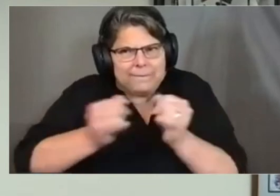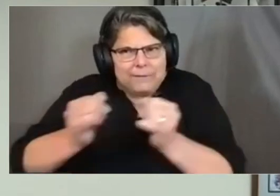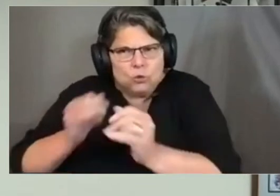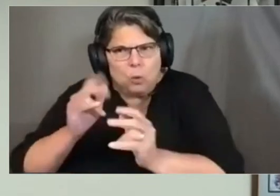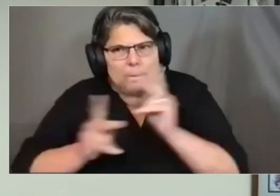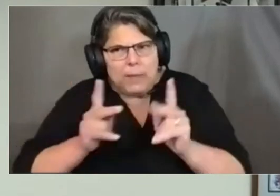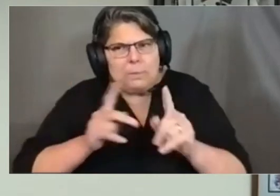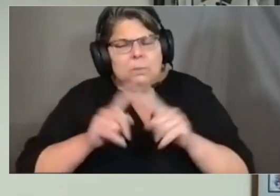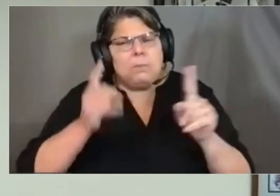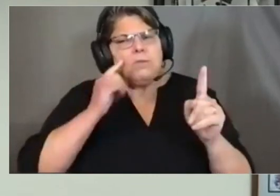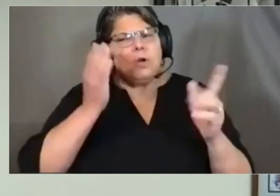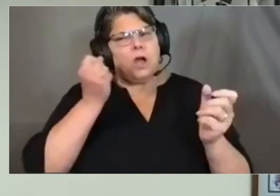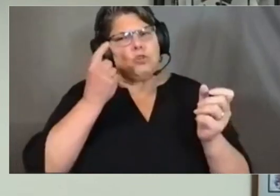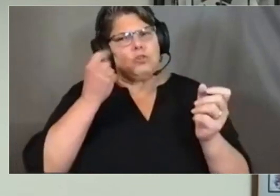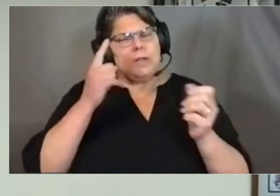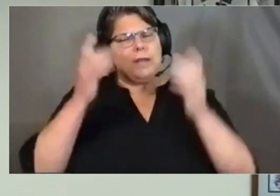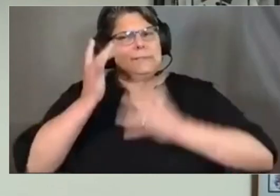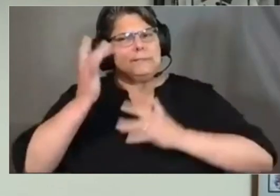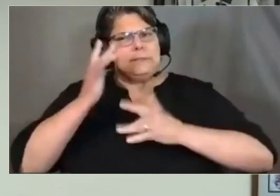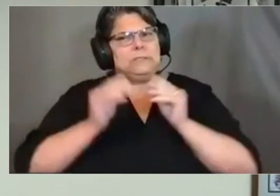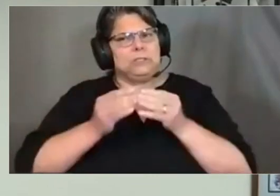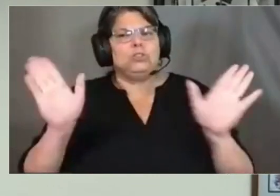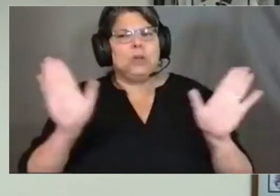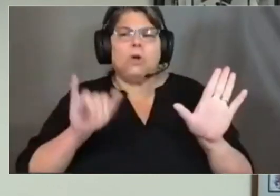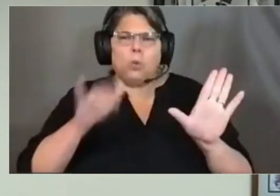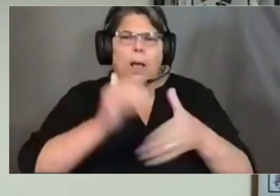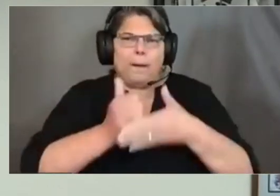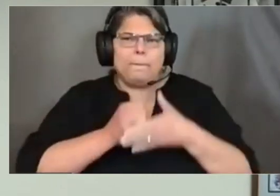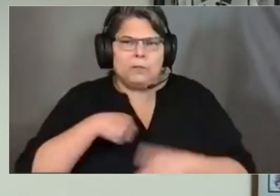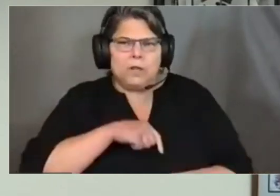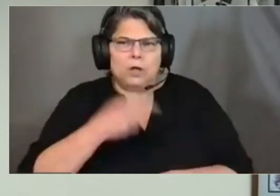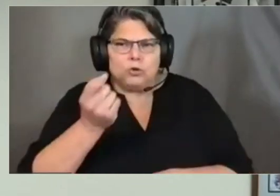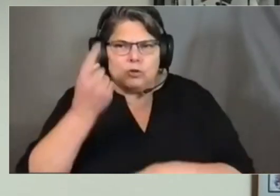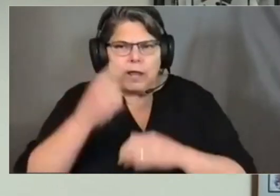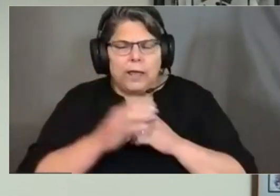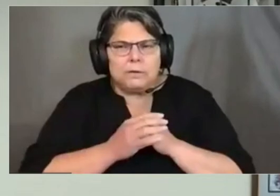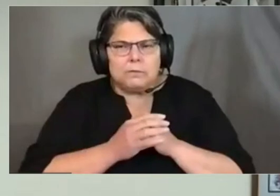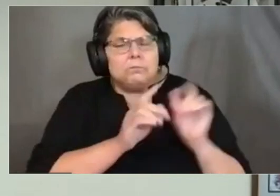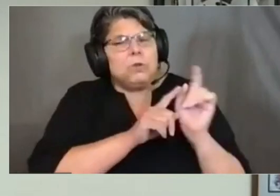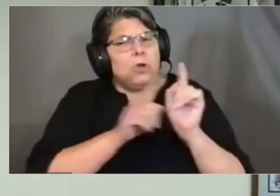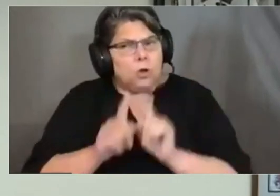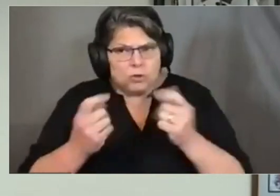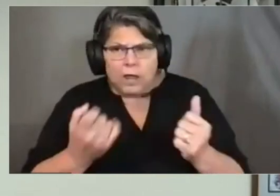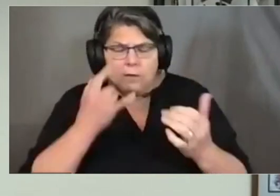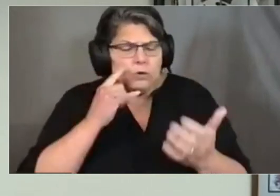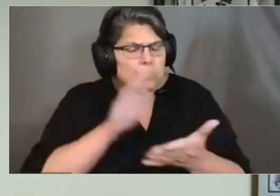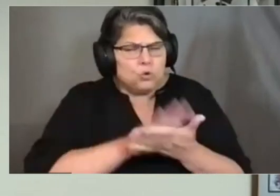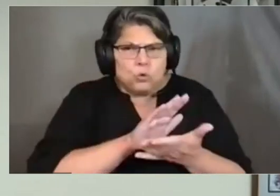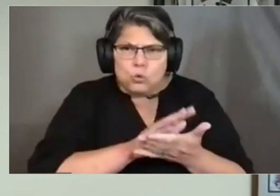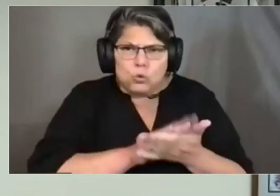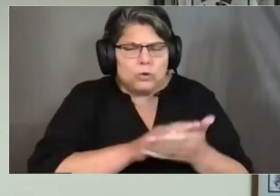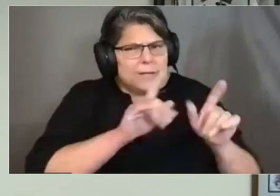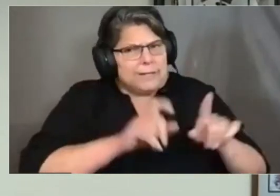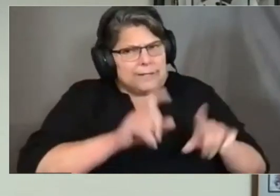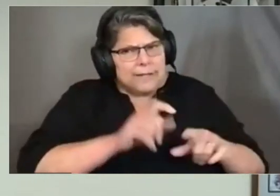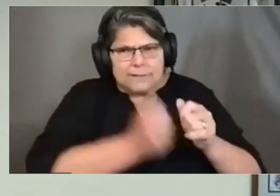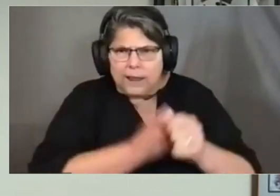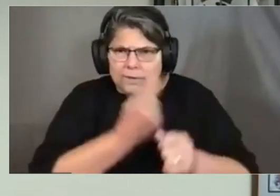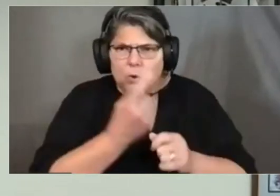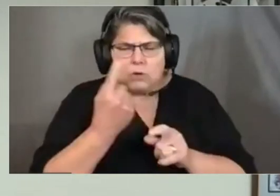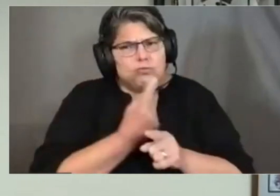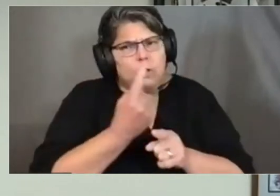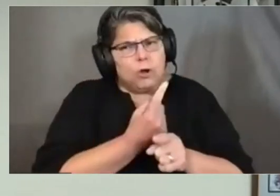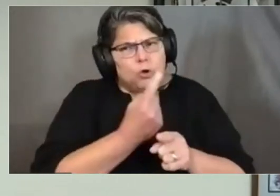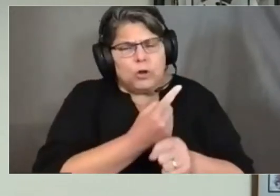county as a whole. The schools are also now testing staff and athletes regularly. From the point of view